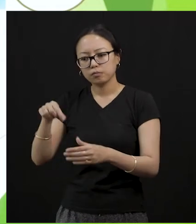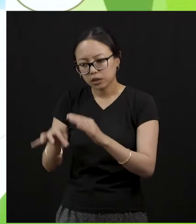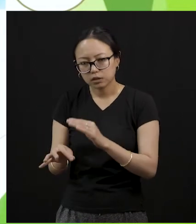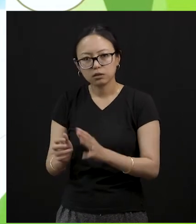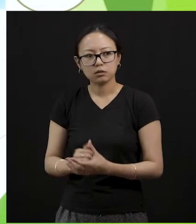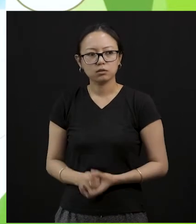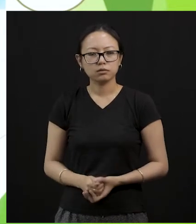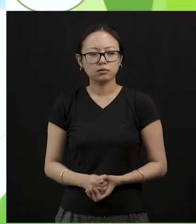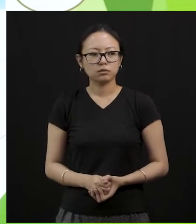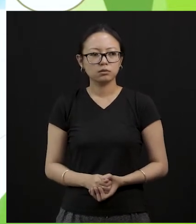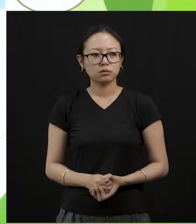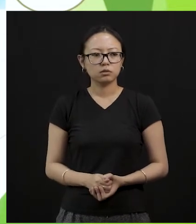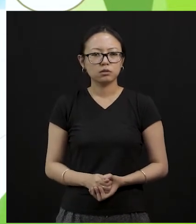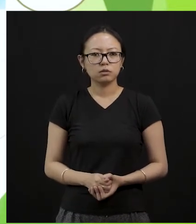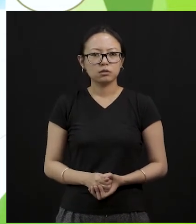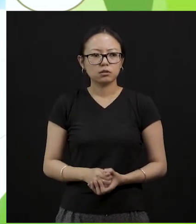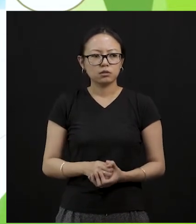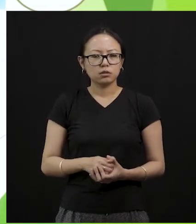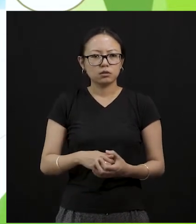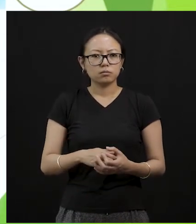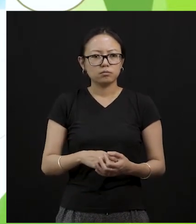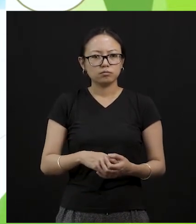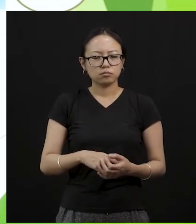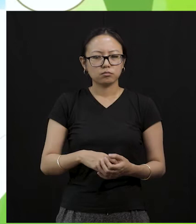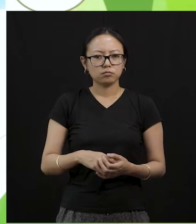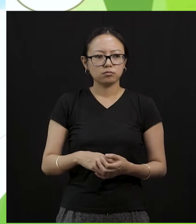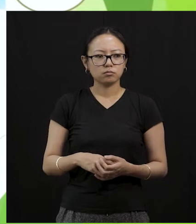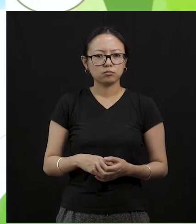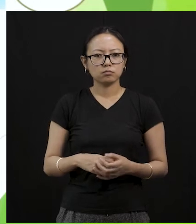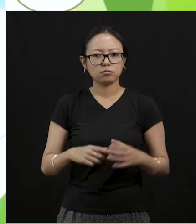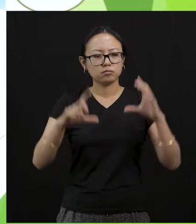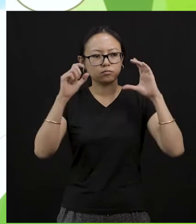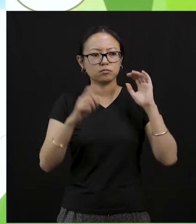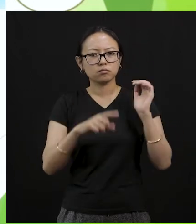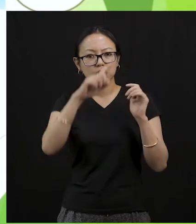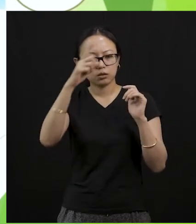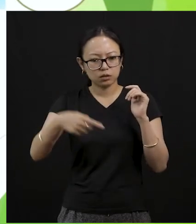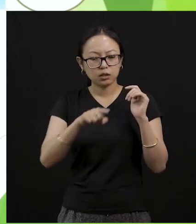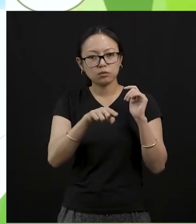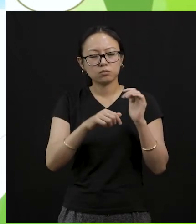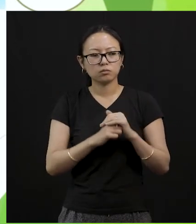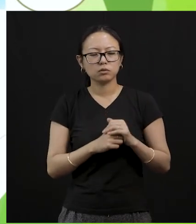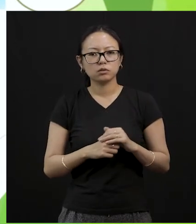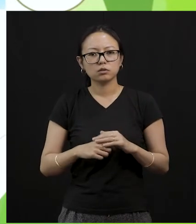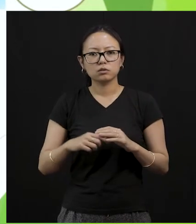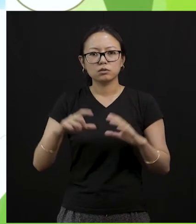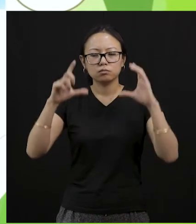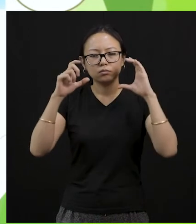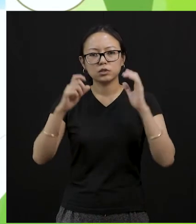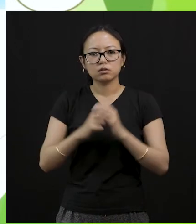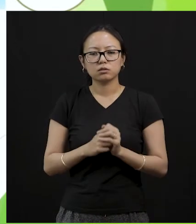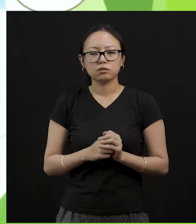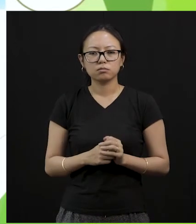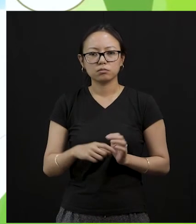This is gonna be a tick mark because these two little geats are watering the plants. This is definitely